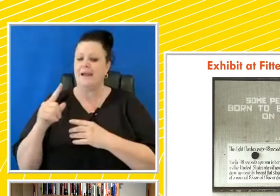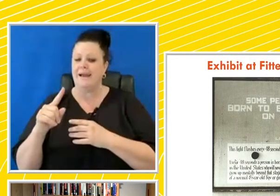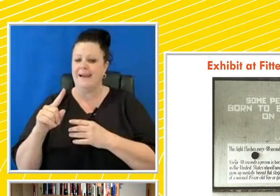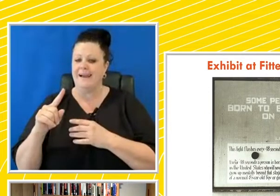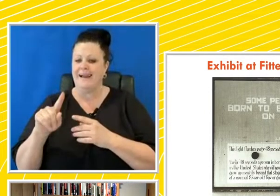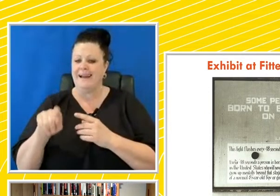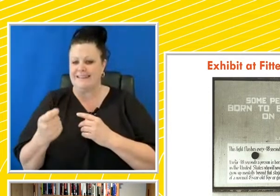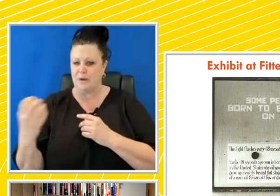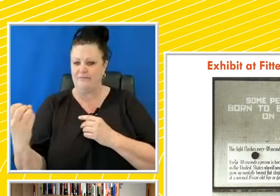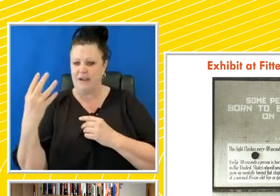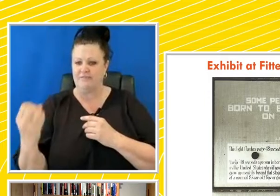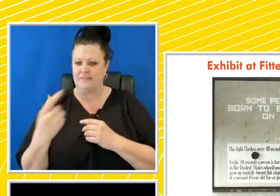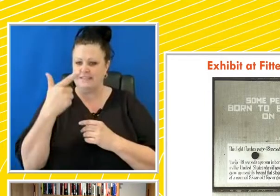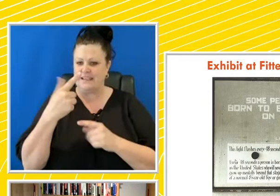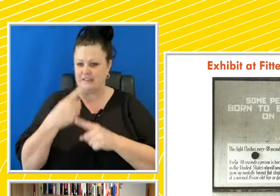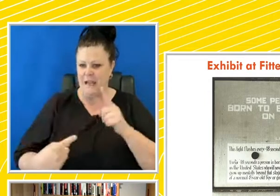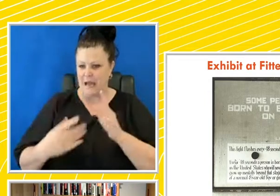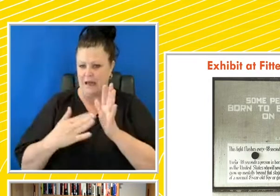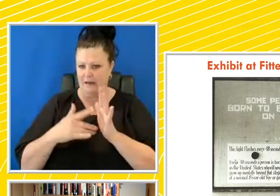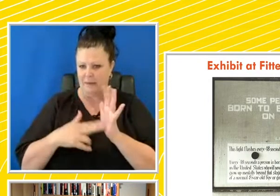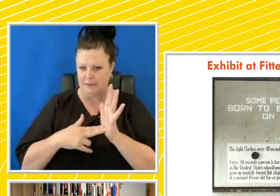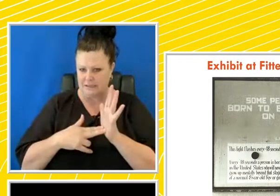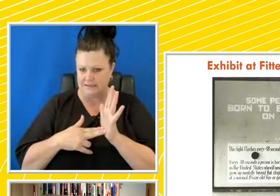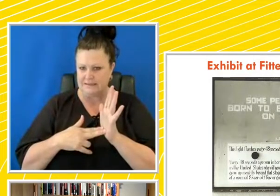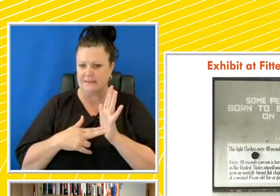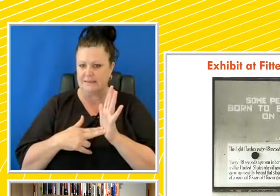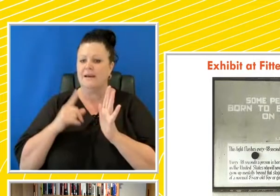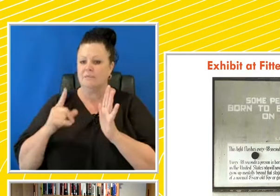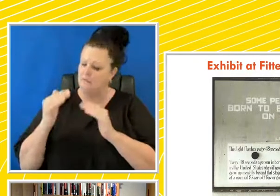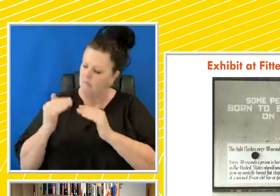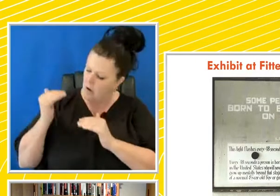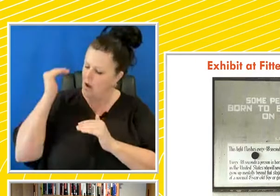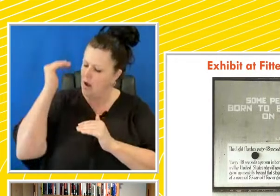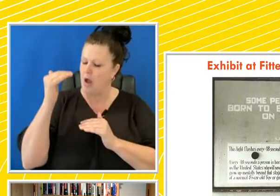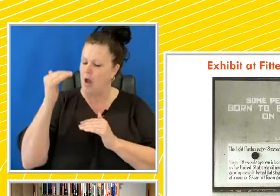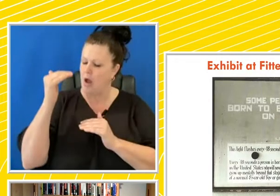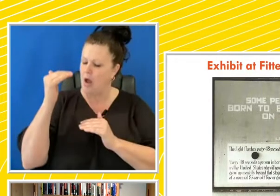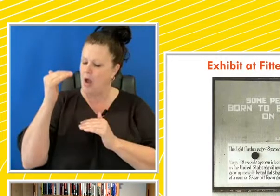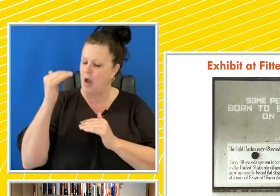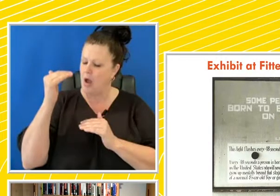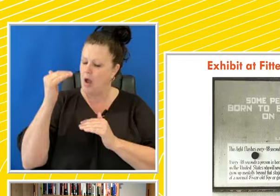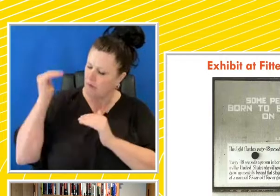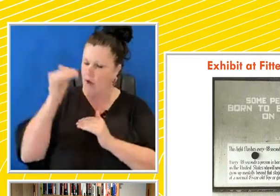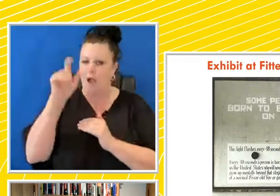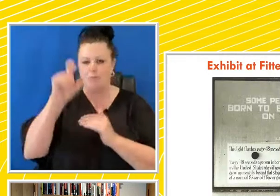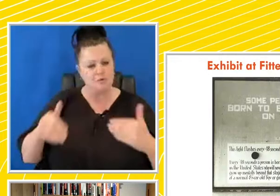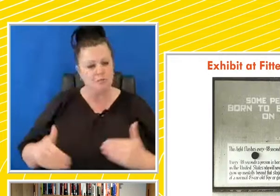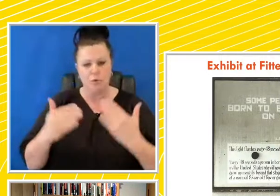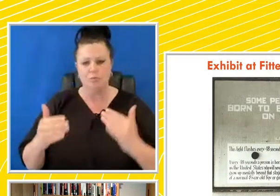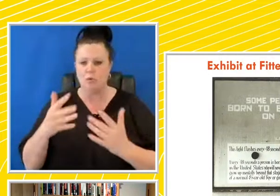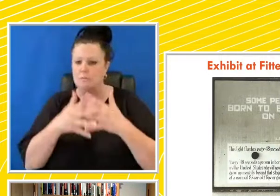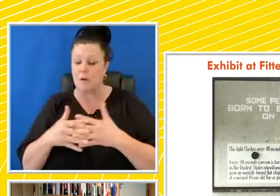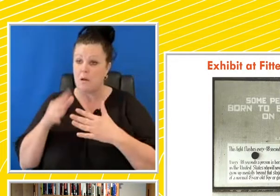schedule. Every seven and a half minutes, a high-grade person is born in the United States who will have ability to do